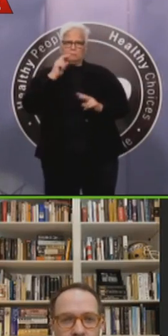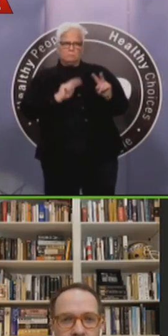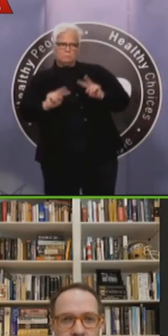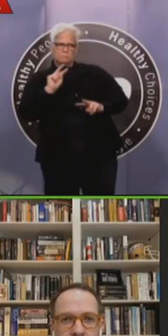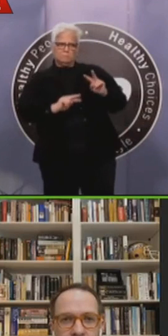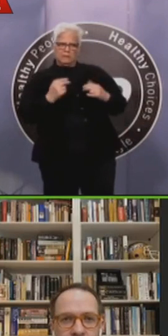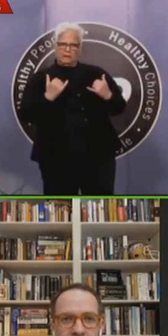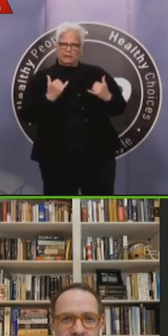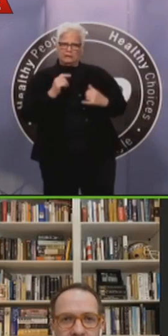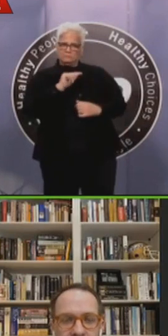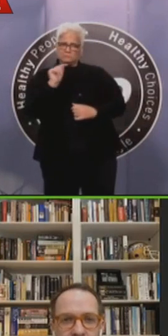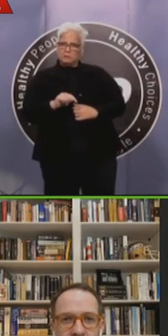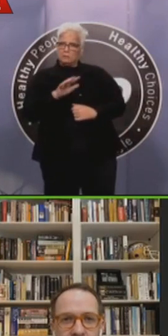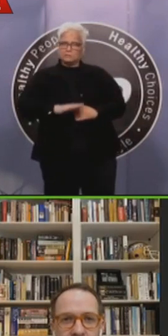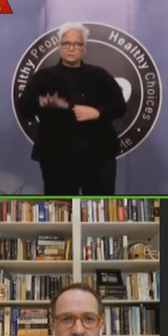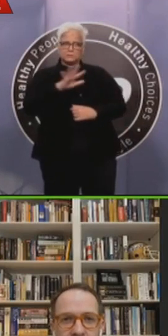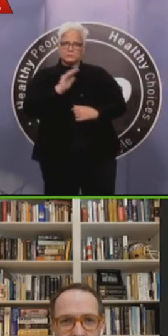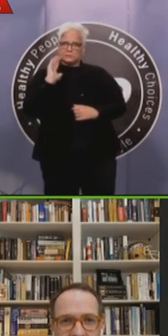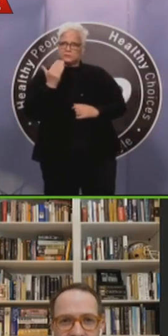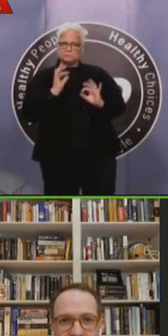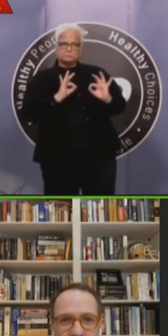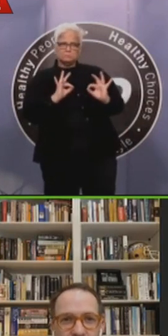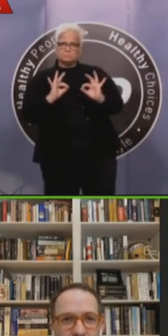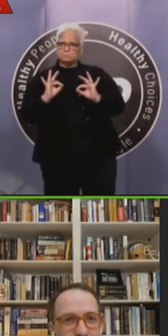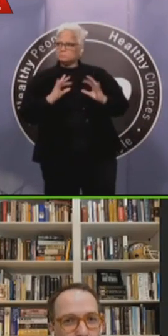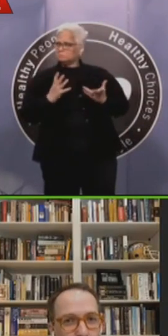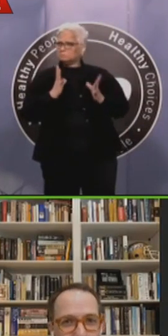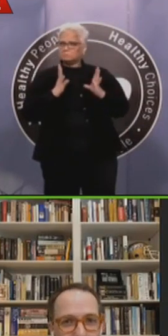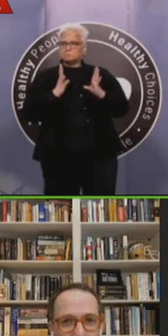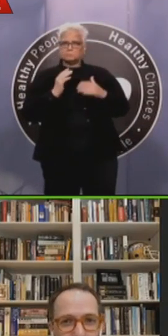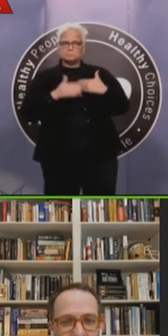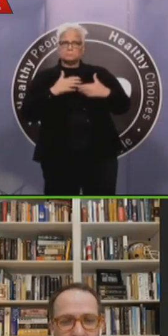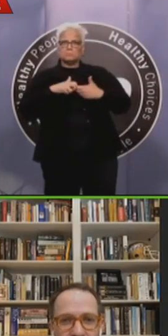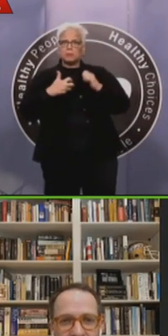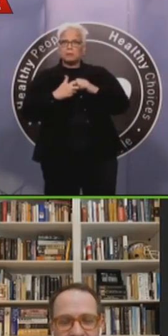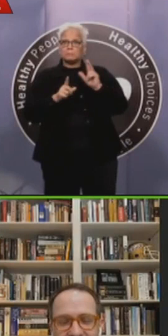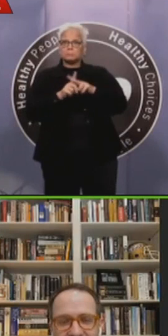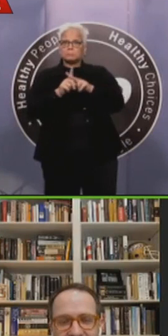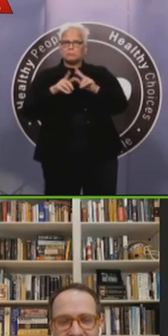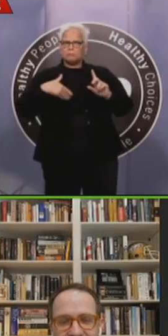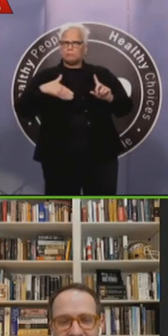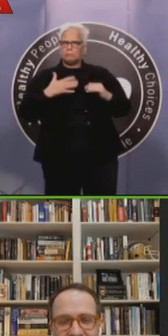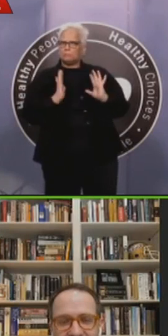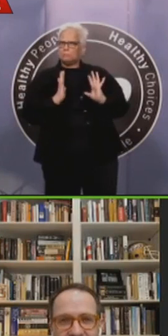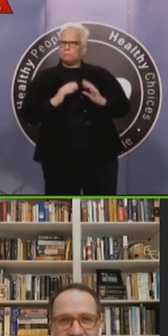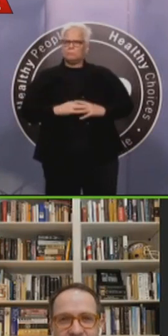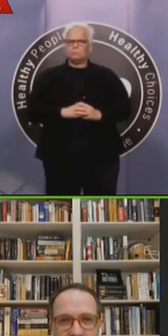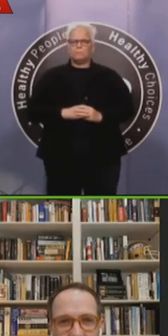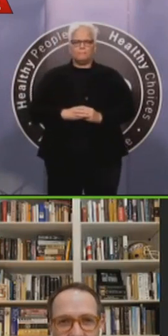director of our water and sewer department yesterday. And he was super excited because we've gone four days without a water line break. Um,